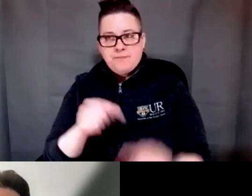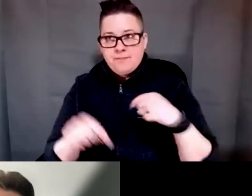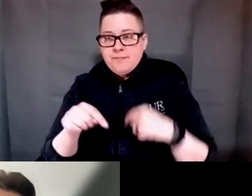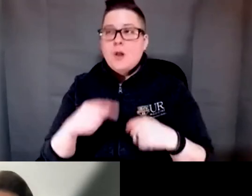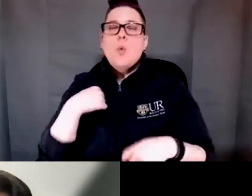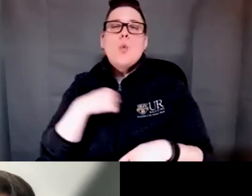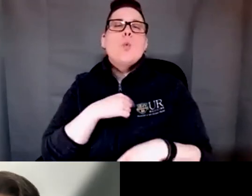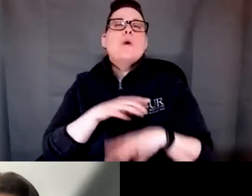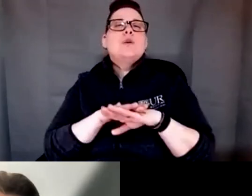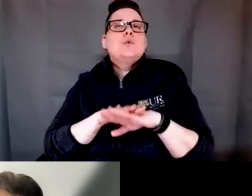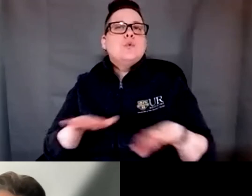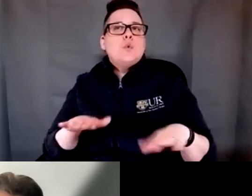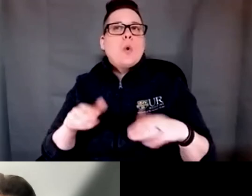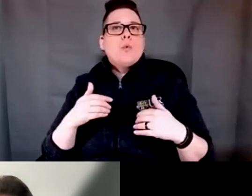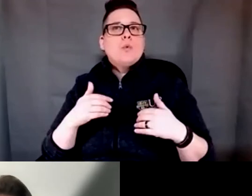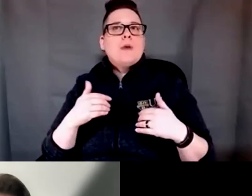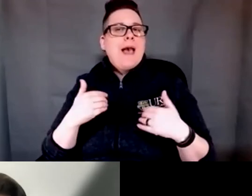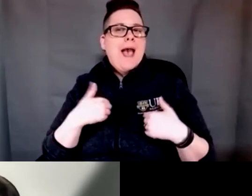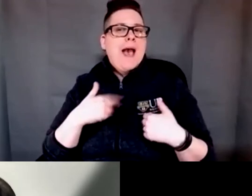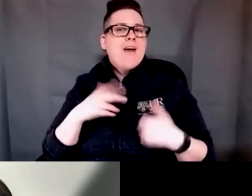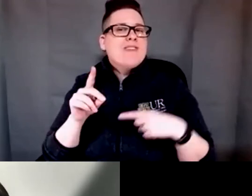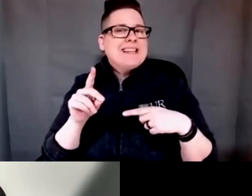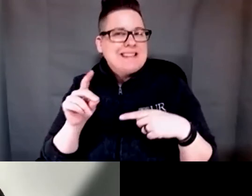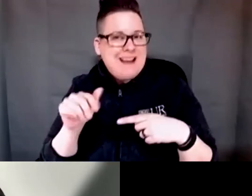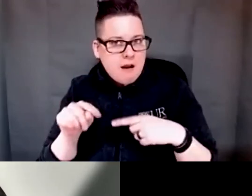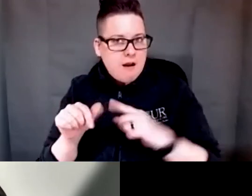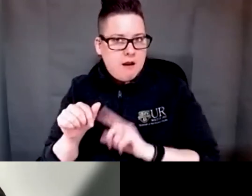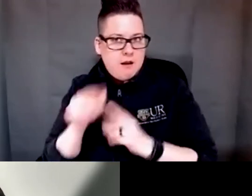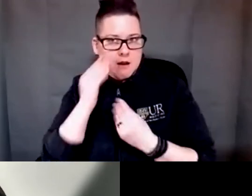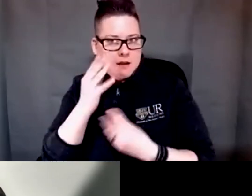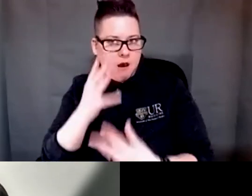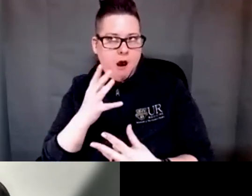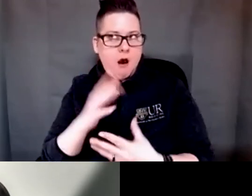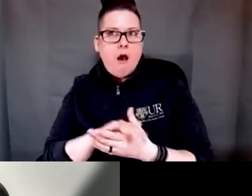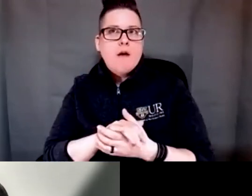have the we don't have data per se on the